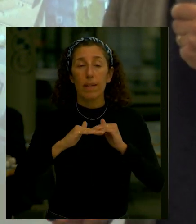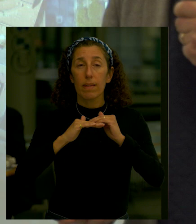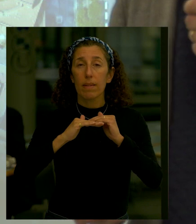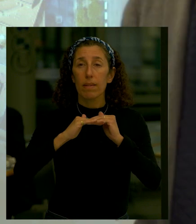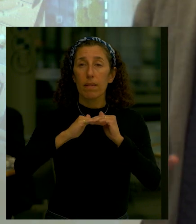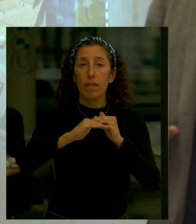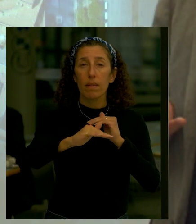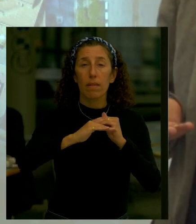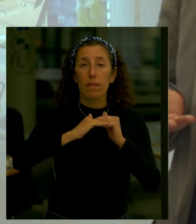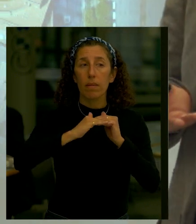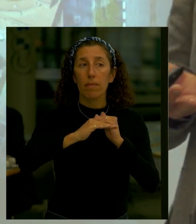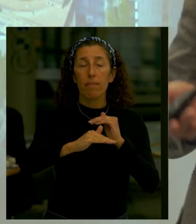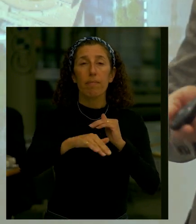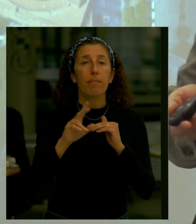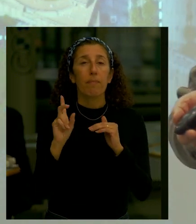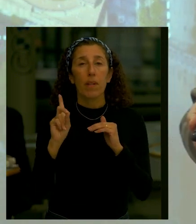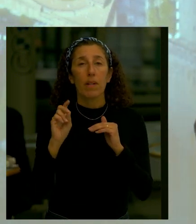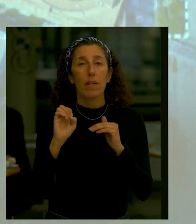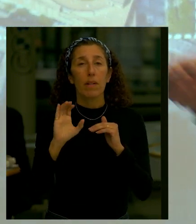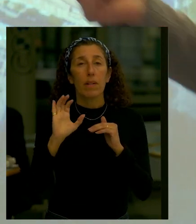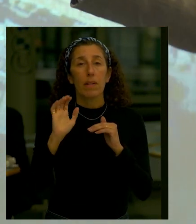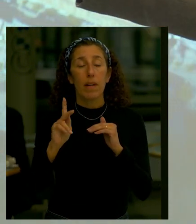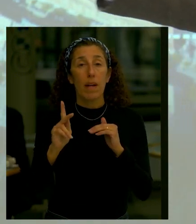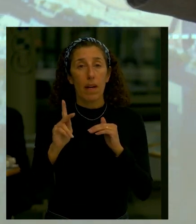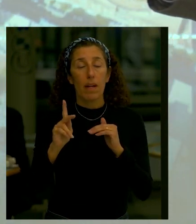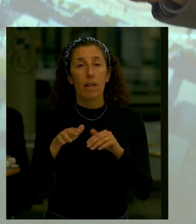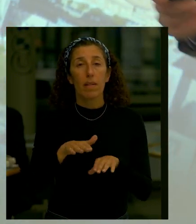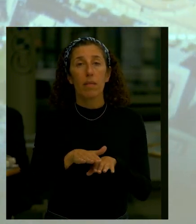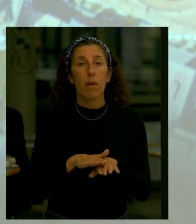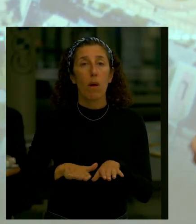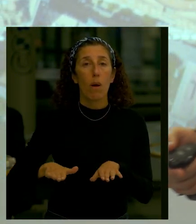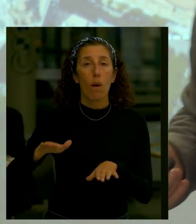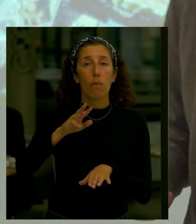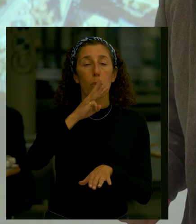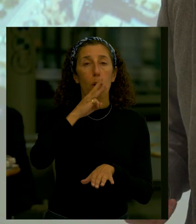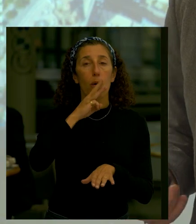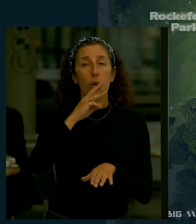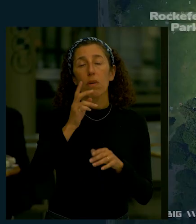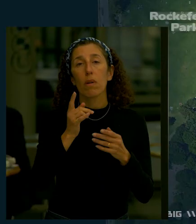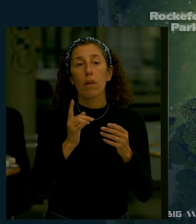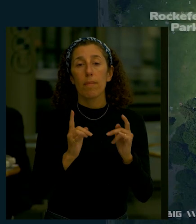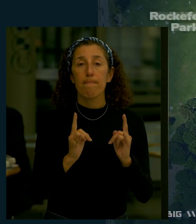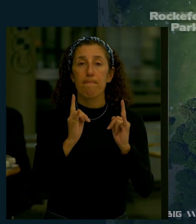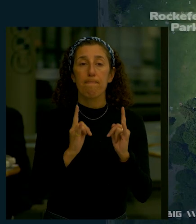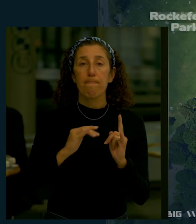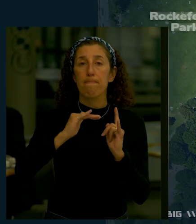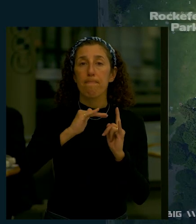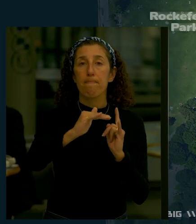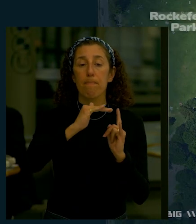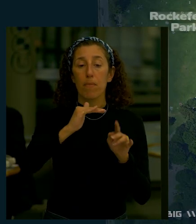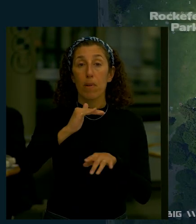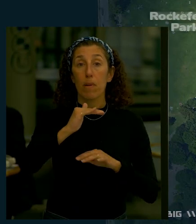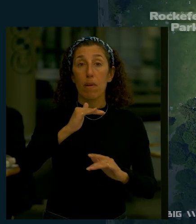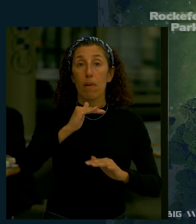platform deck that's suspended above water when you walk on that esplanade you're walking above water because the water is beneath